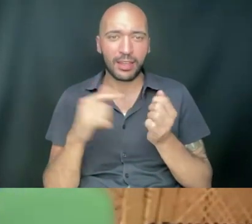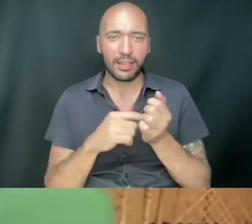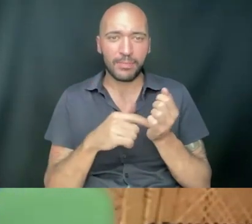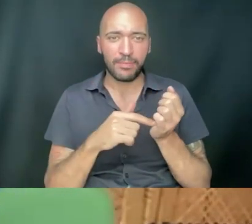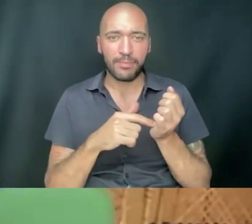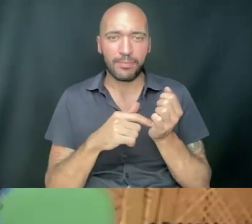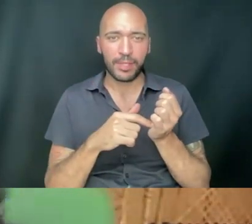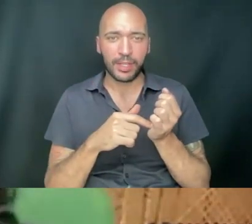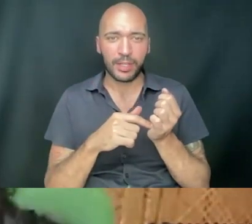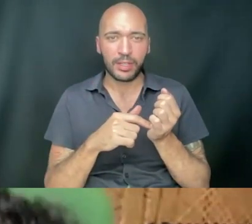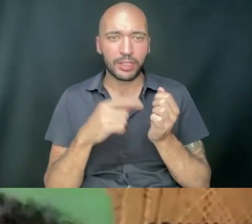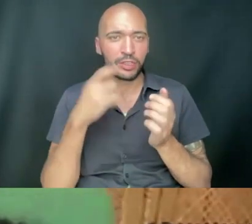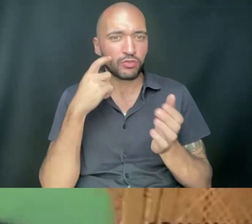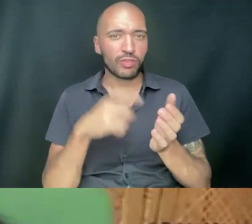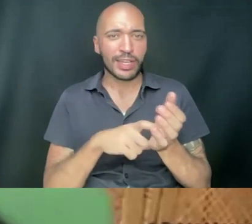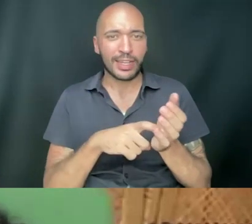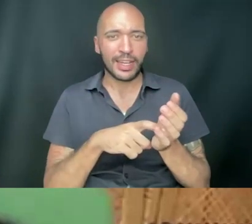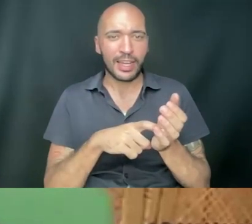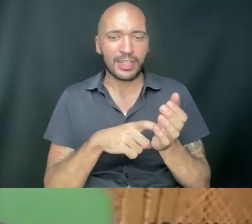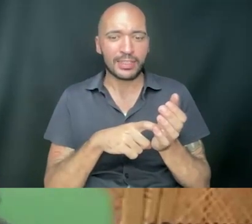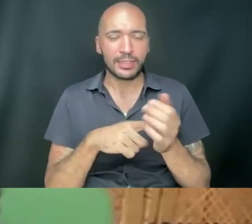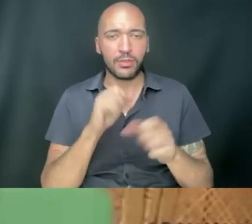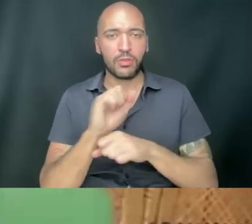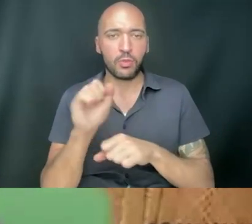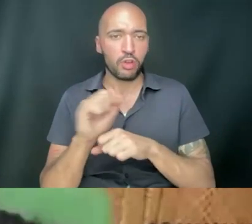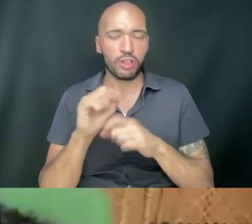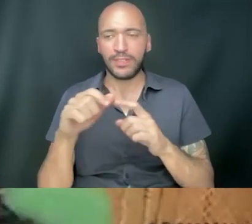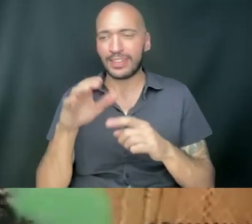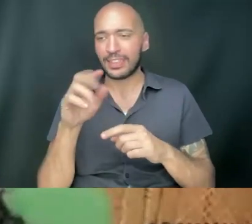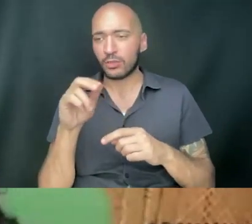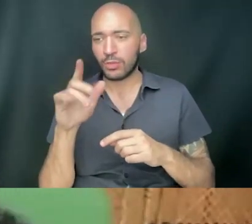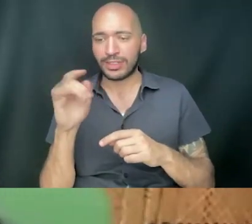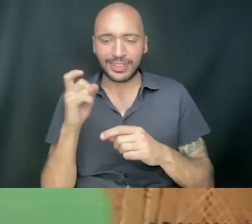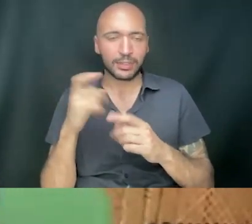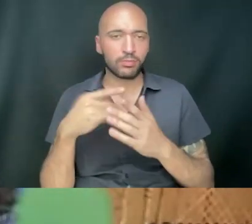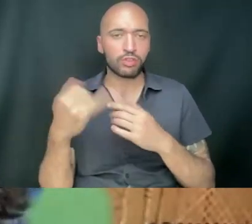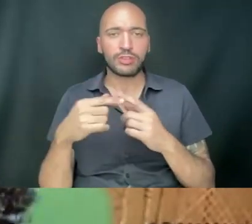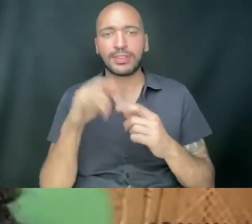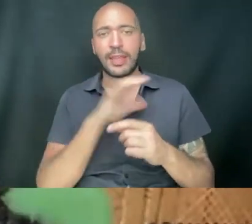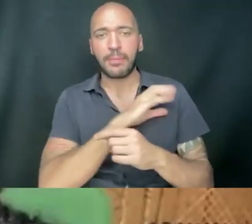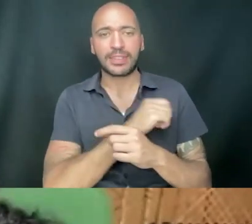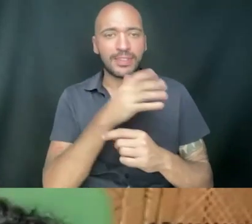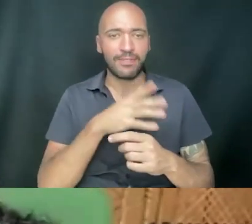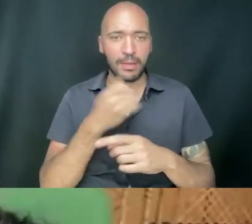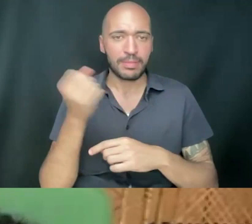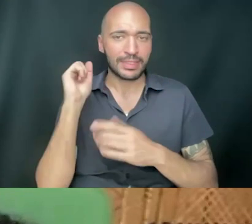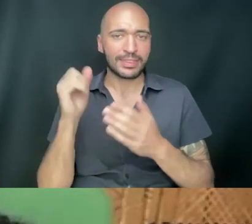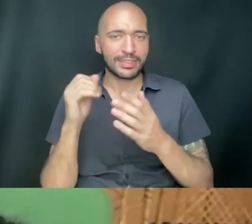in recognizing the work of, you know, Central Latinx Project, the Palestinian Feminist Collective,